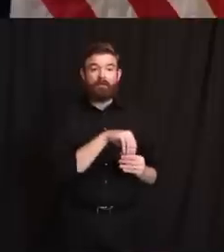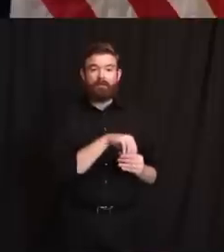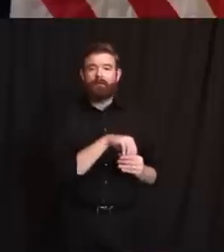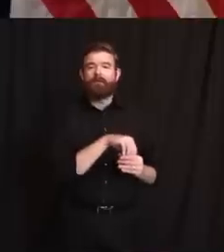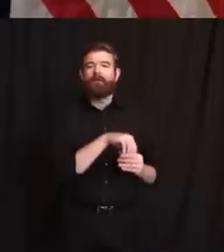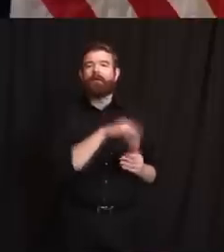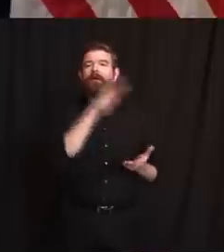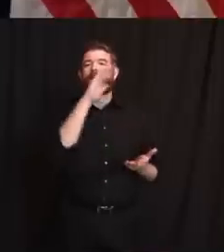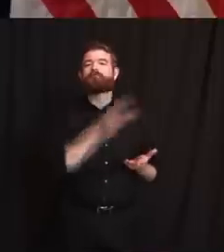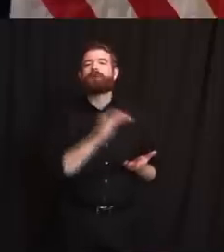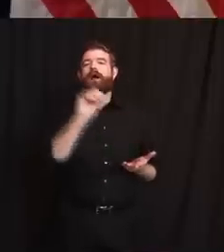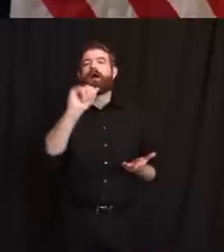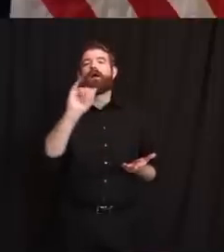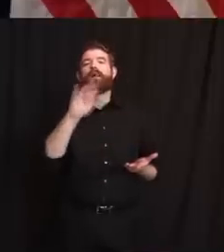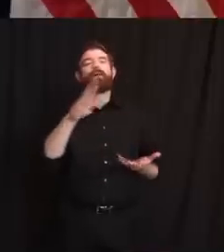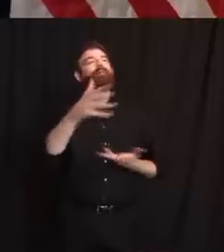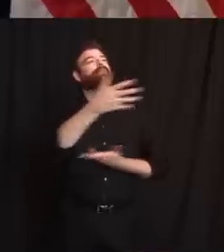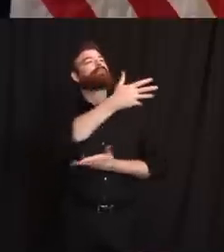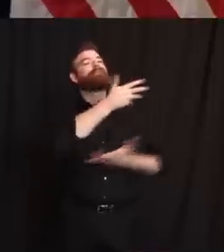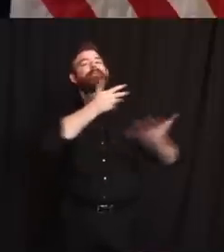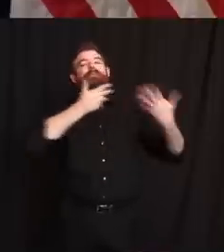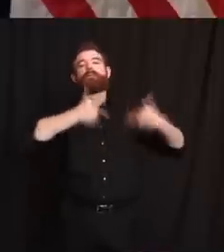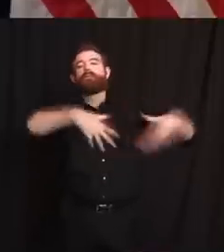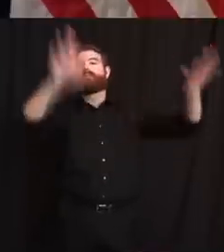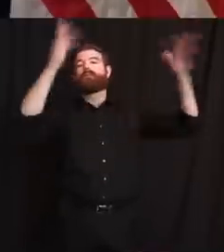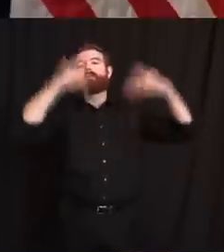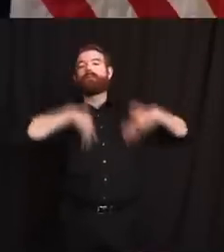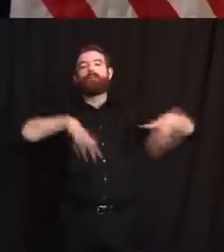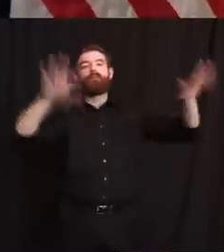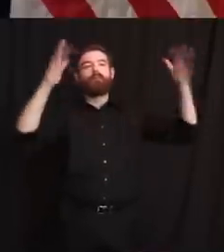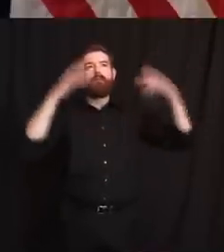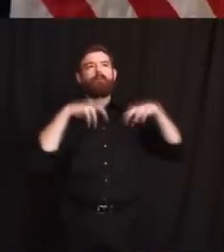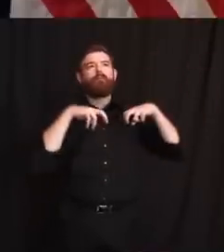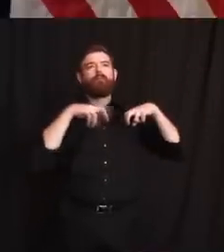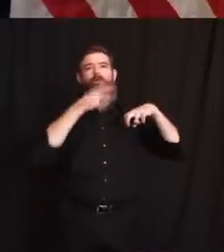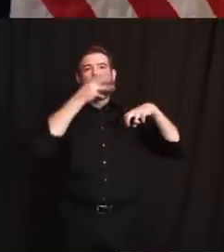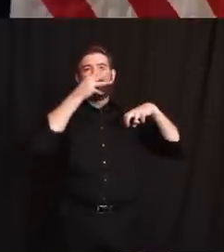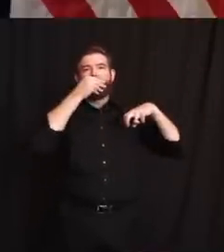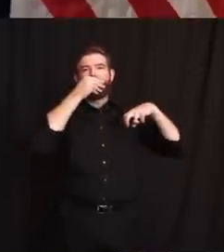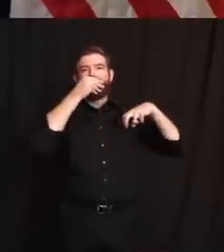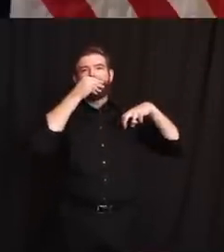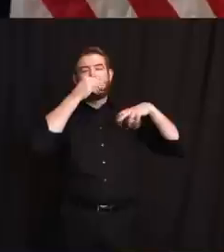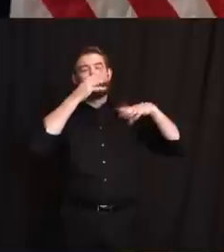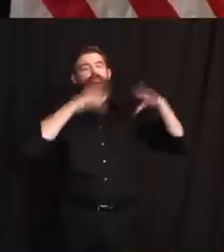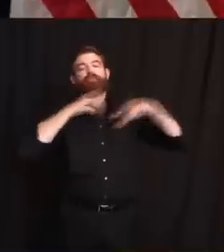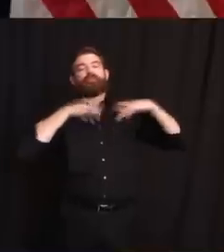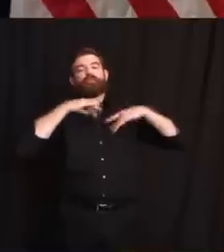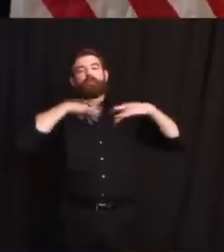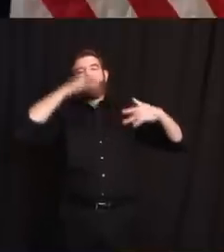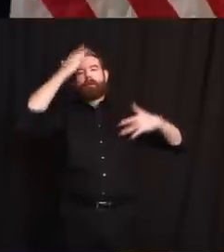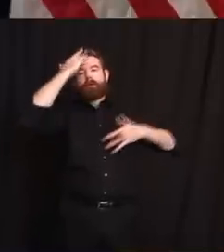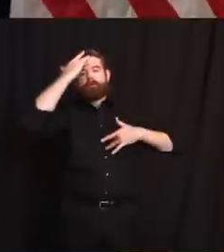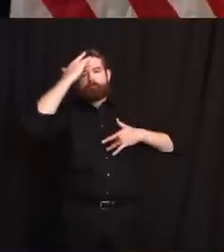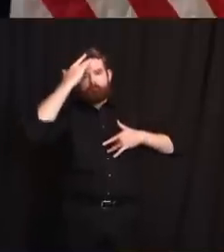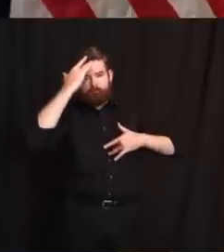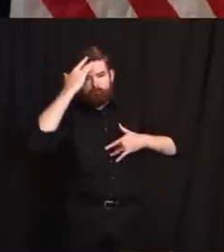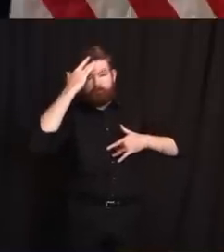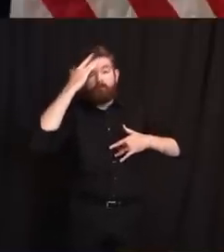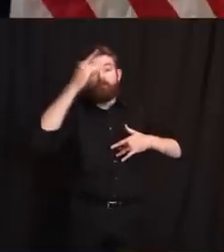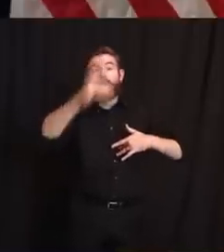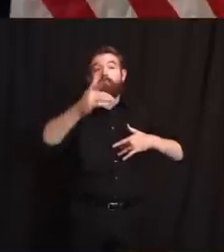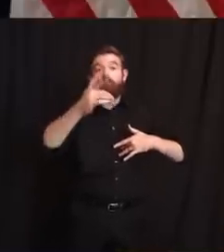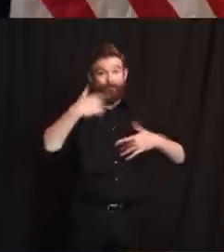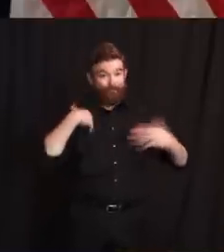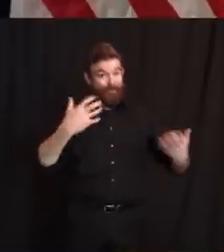sedentary, close proximity is harder. And we have to accept that. You know, we want to get our casinos back on their feet. They have the